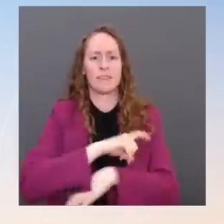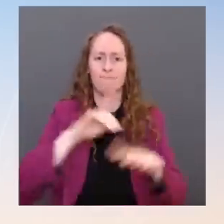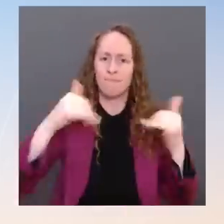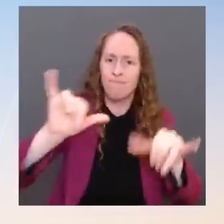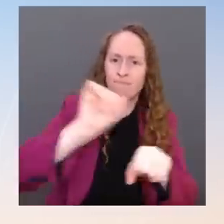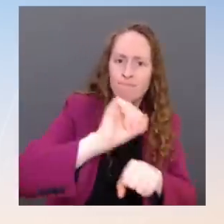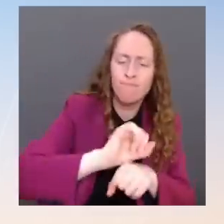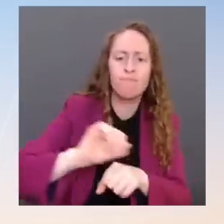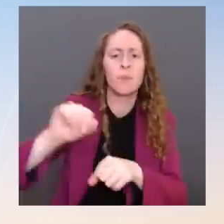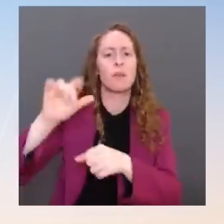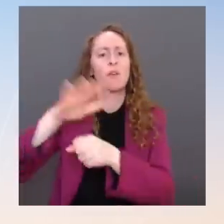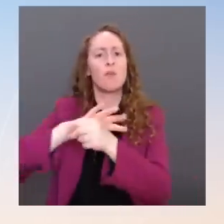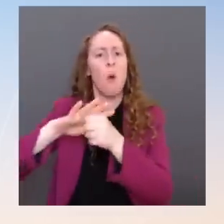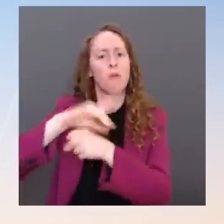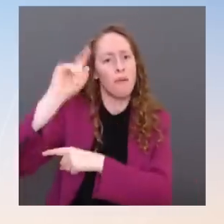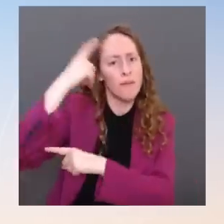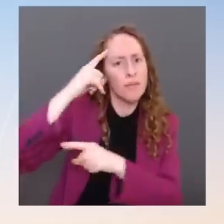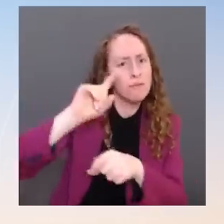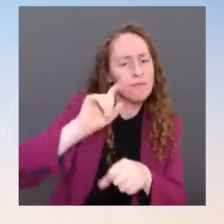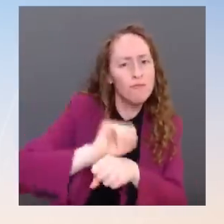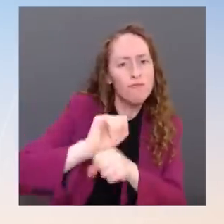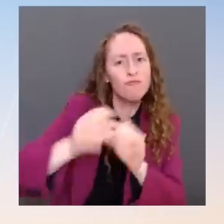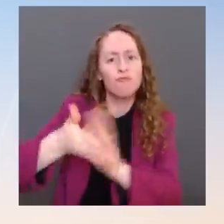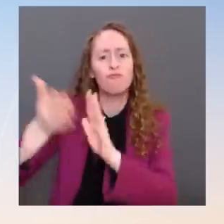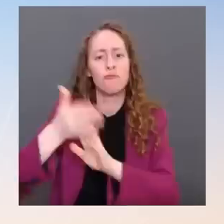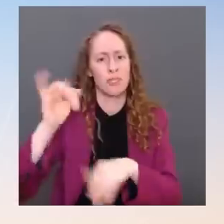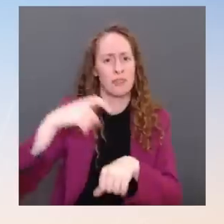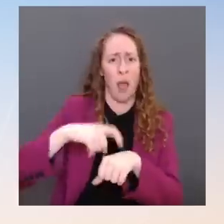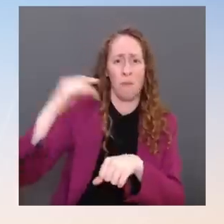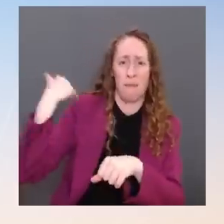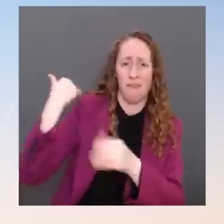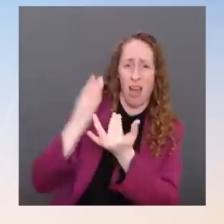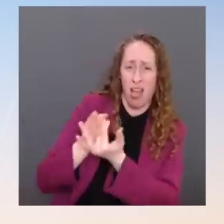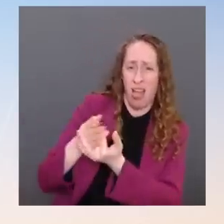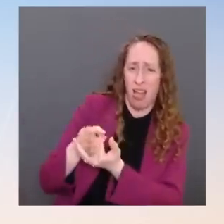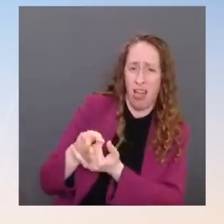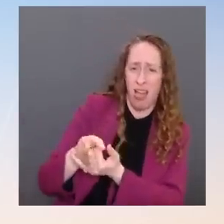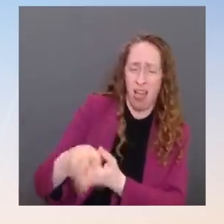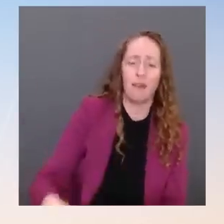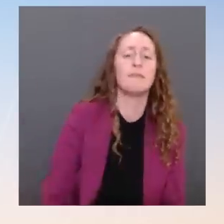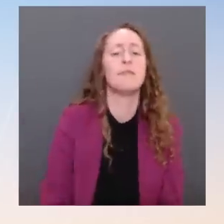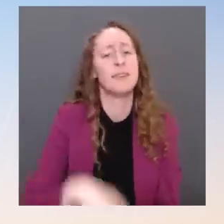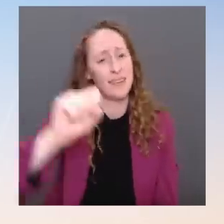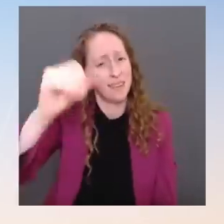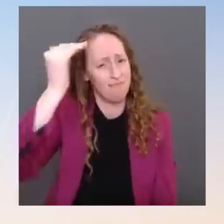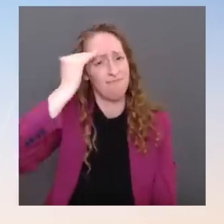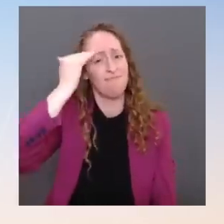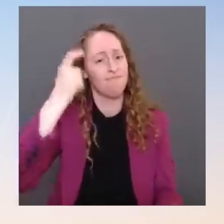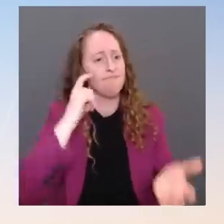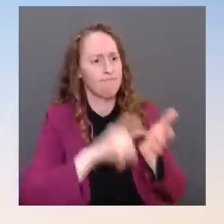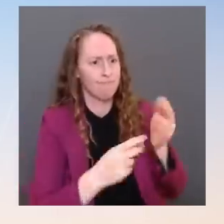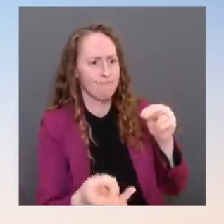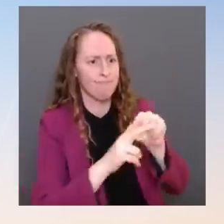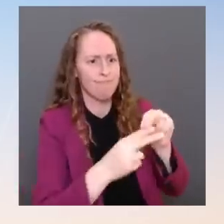time where that was in question. So we know if we look at the recent inflation data, depending on which data you look